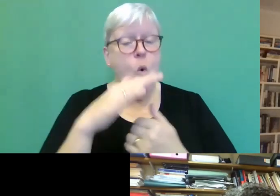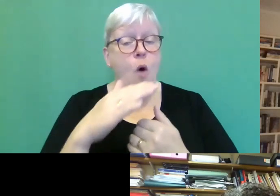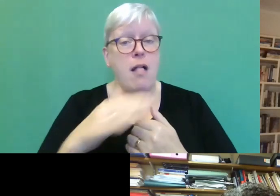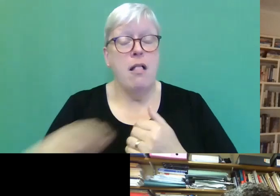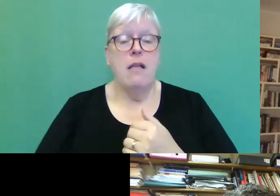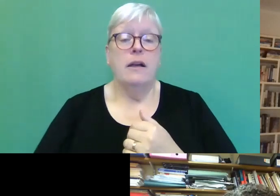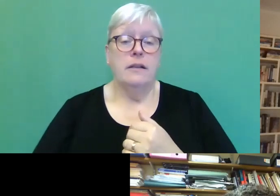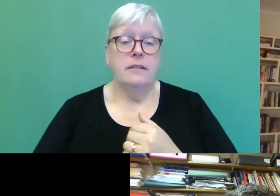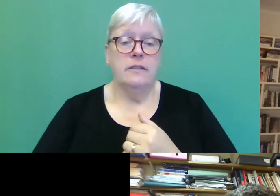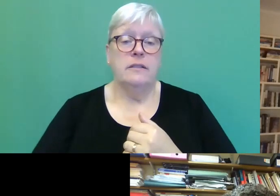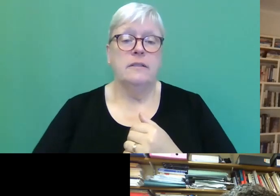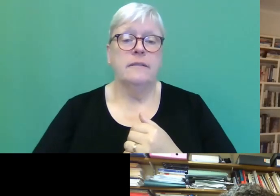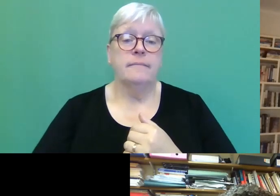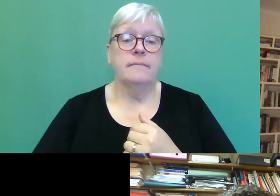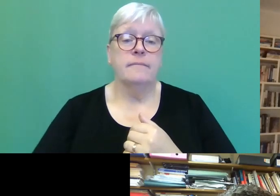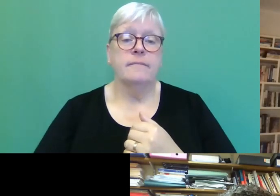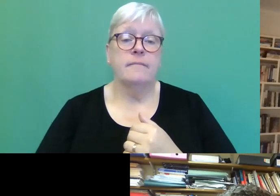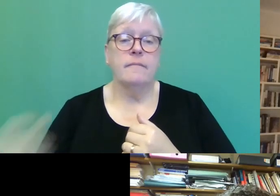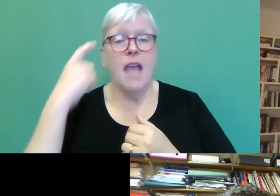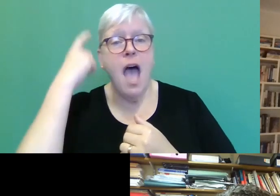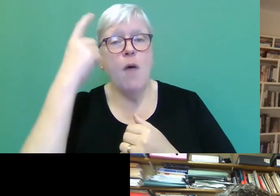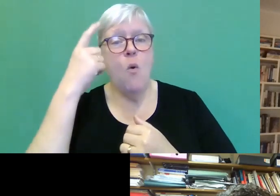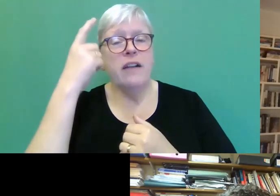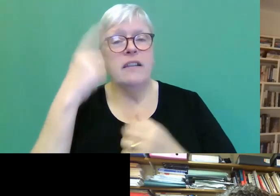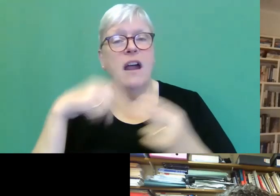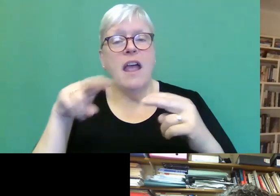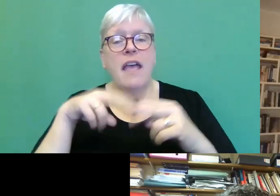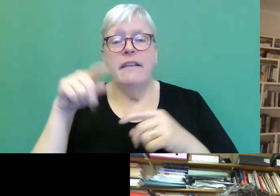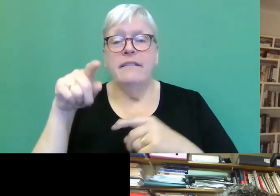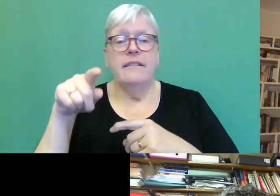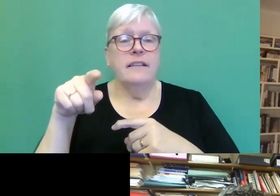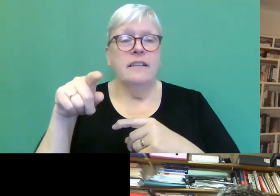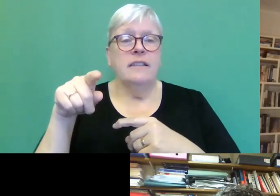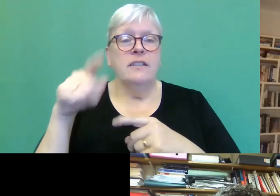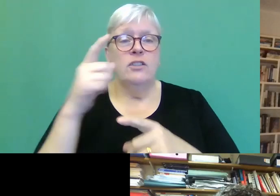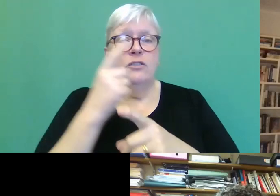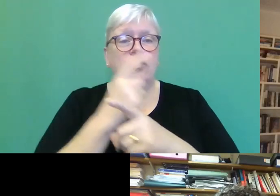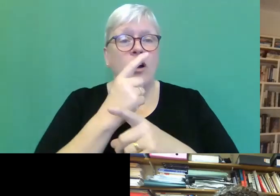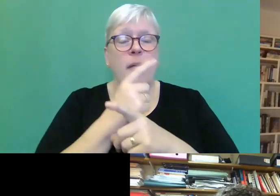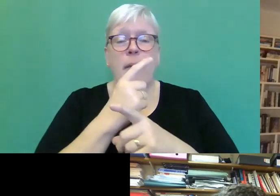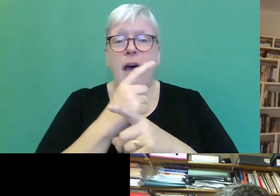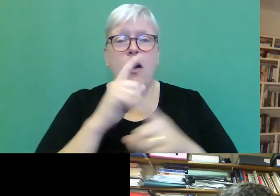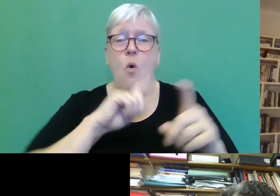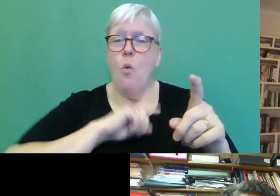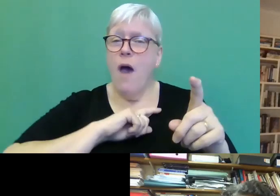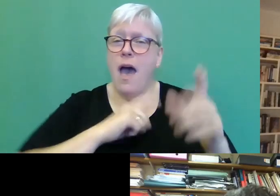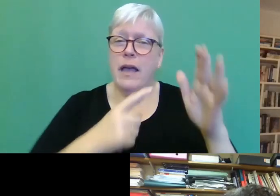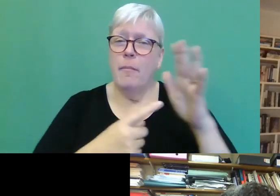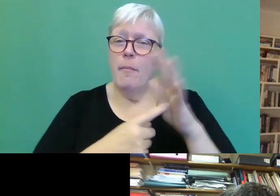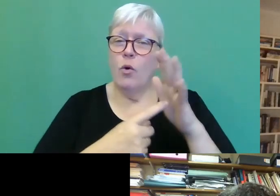And I was wondering if, you know, you know, you could talk about why it was important for you to